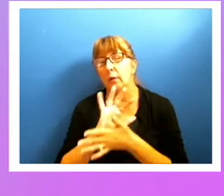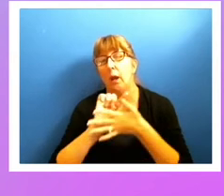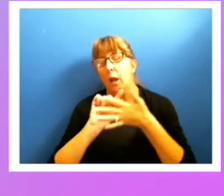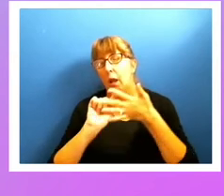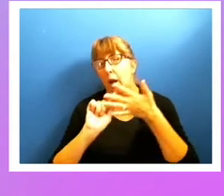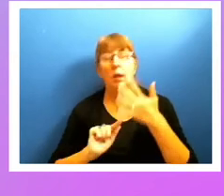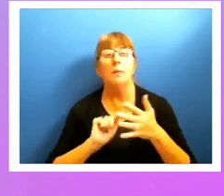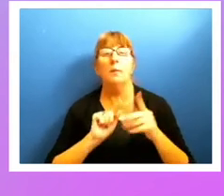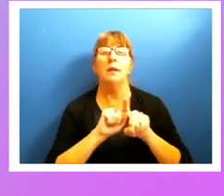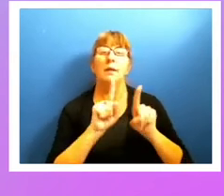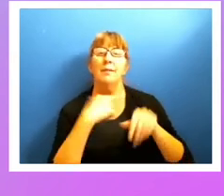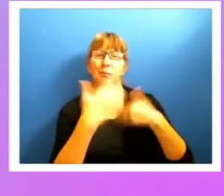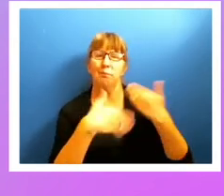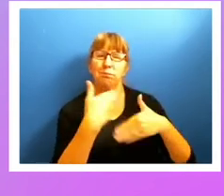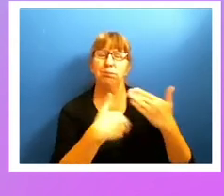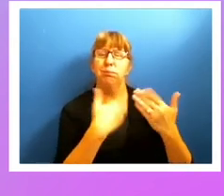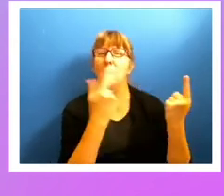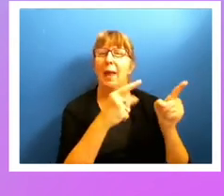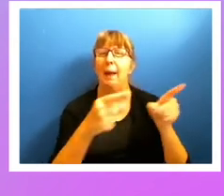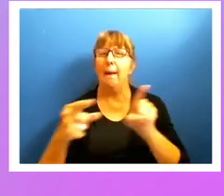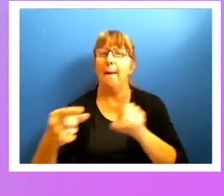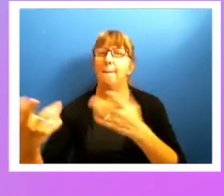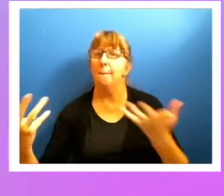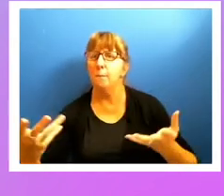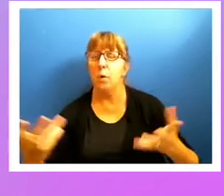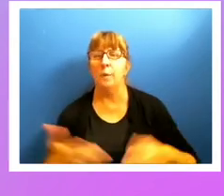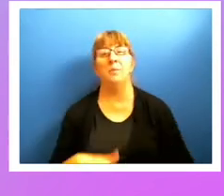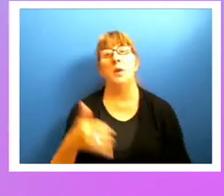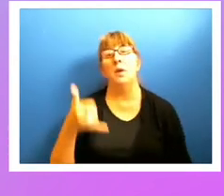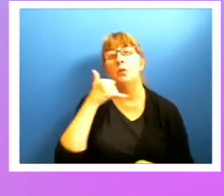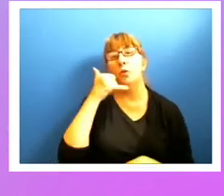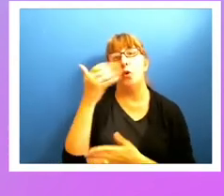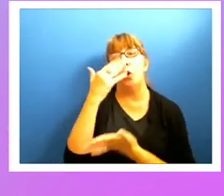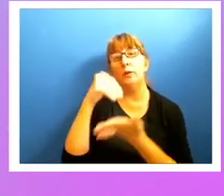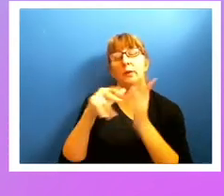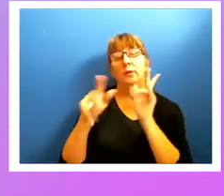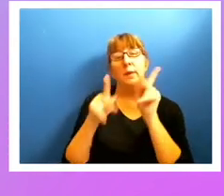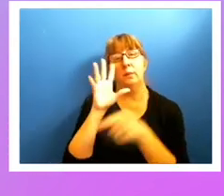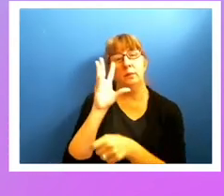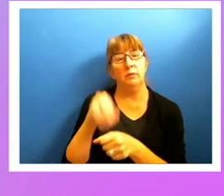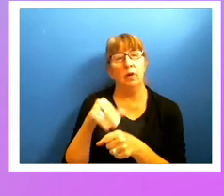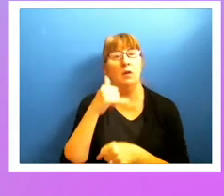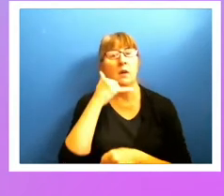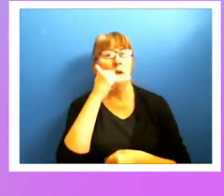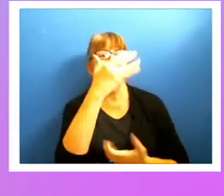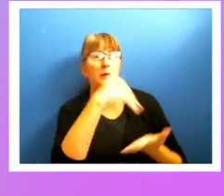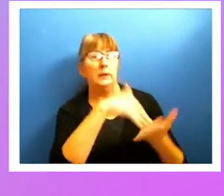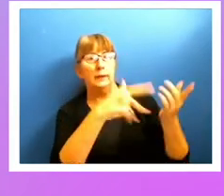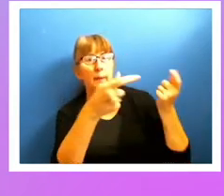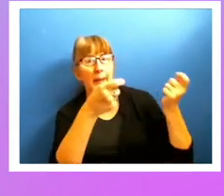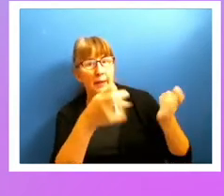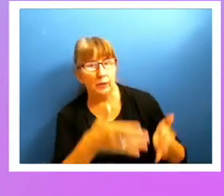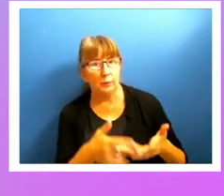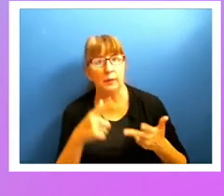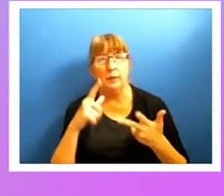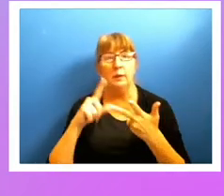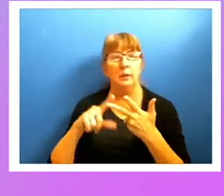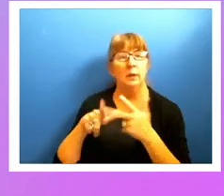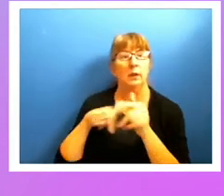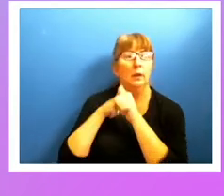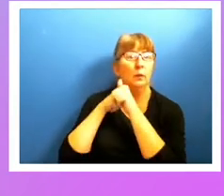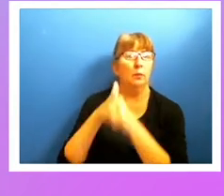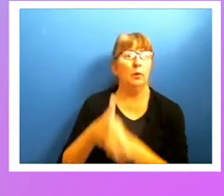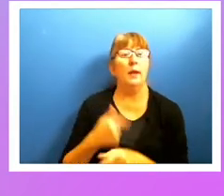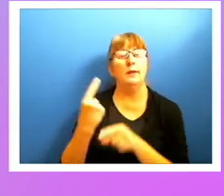happens. What things occur. So call center people have to get involved in probably call center management. We've got your compliance and your regulatory